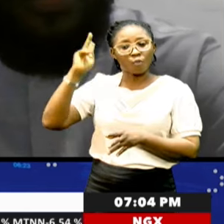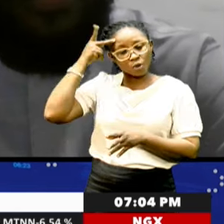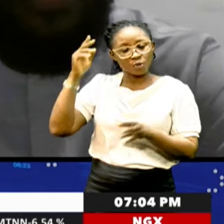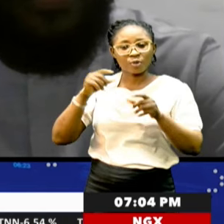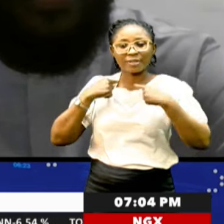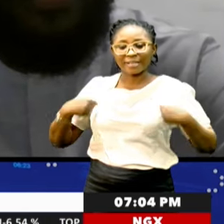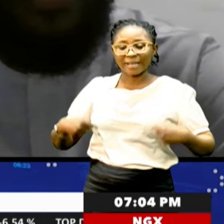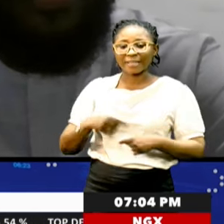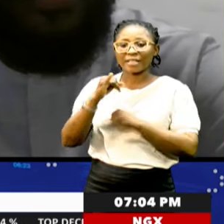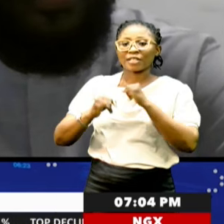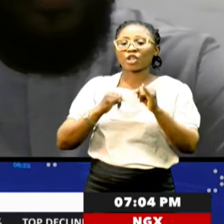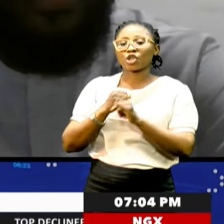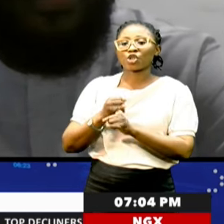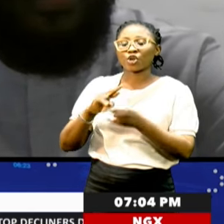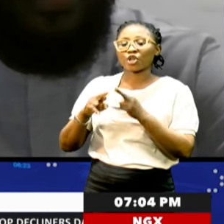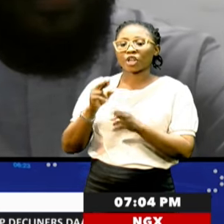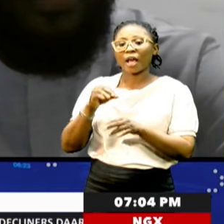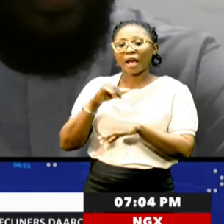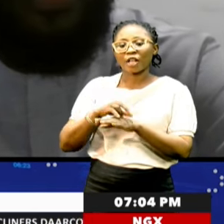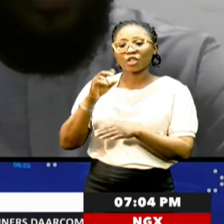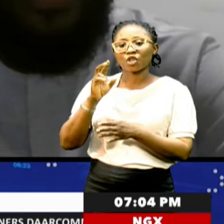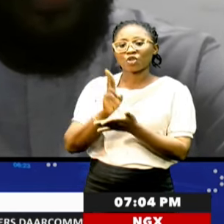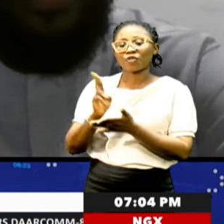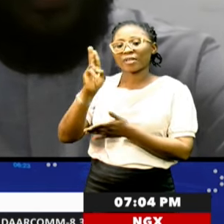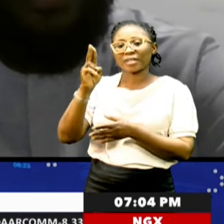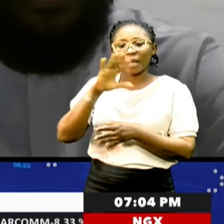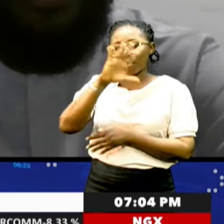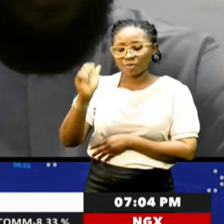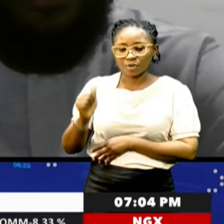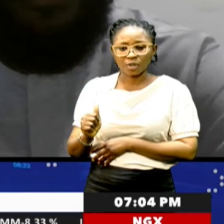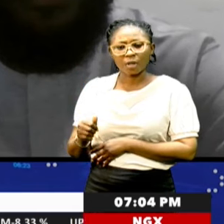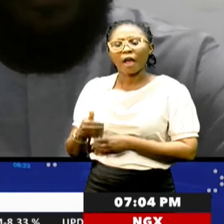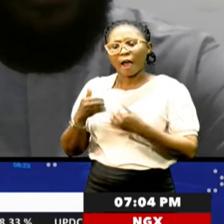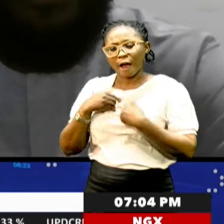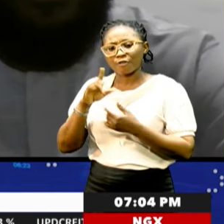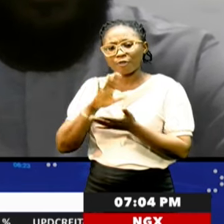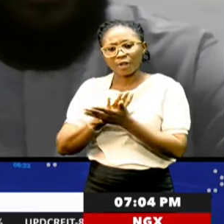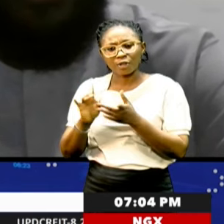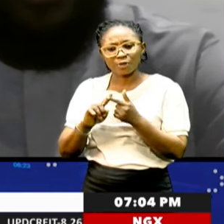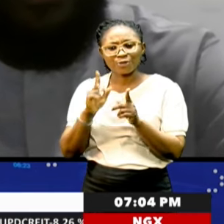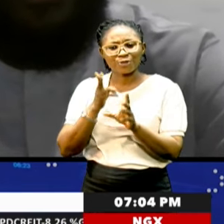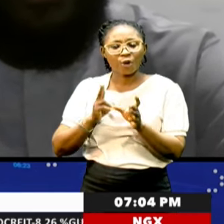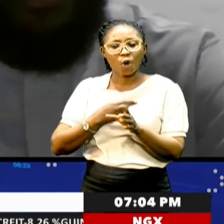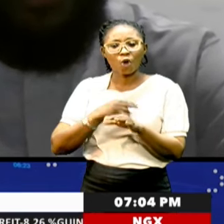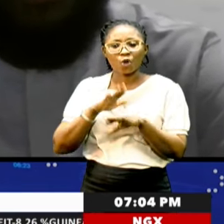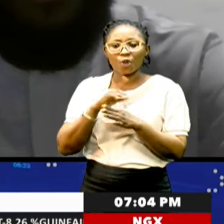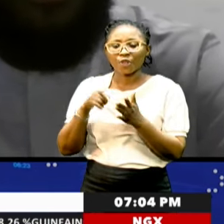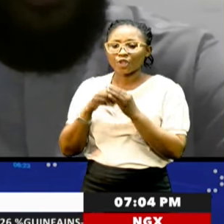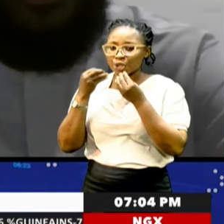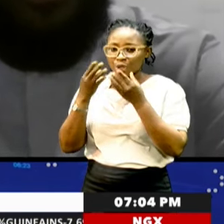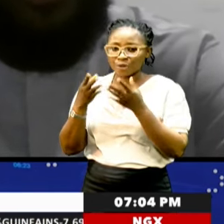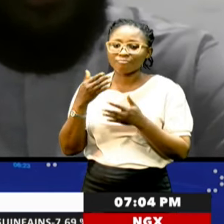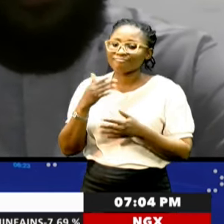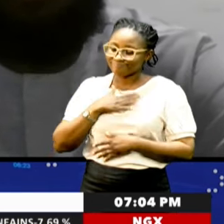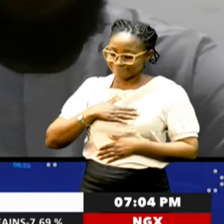Mokhiba Open University, Abuja. Professor, it's nice to have you join us on the news. My pleasure.